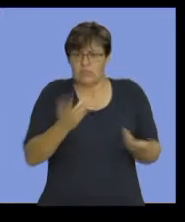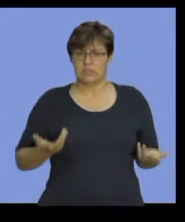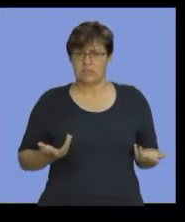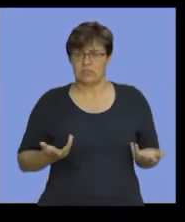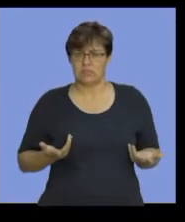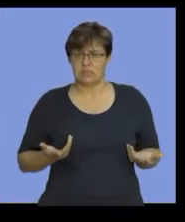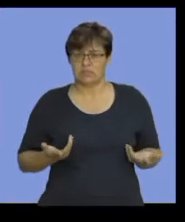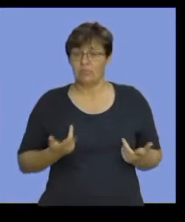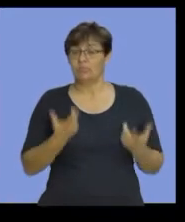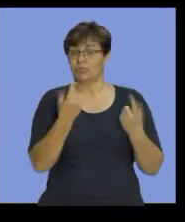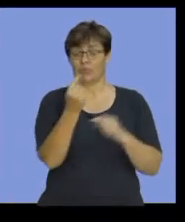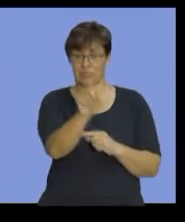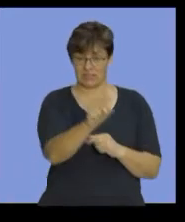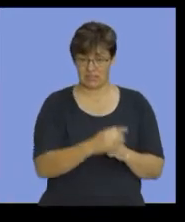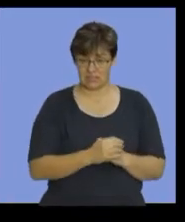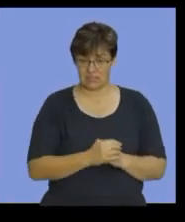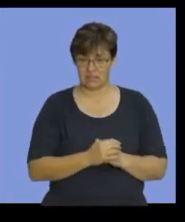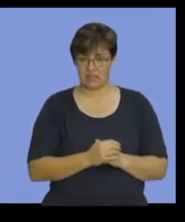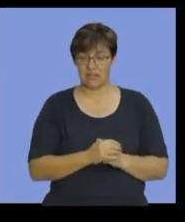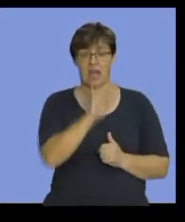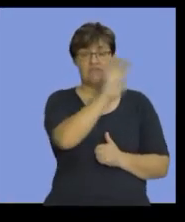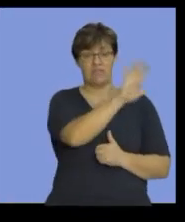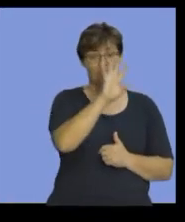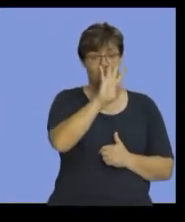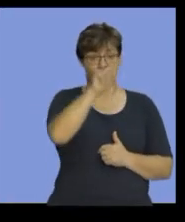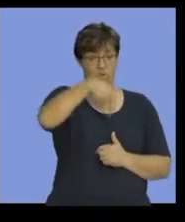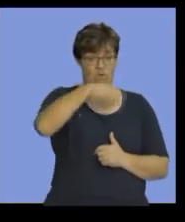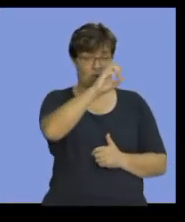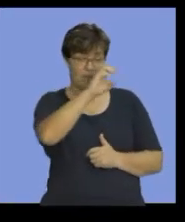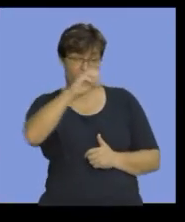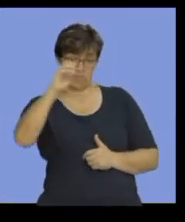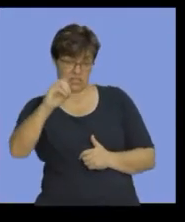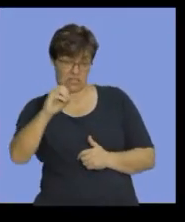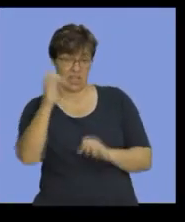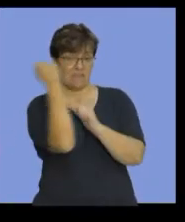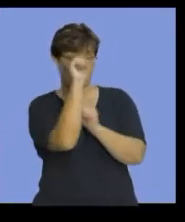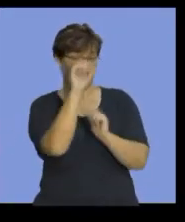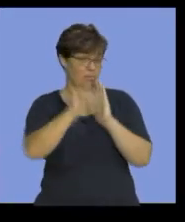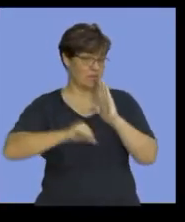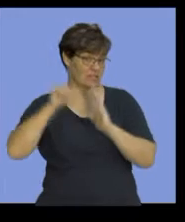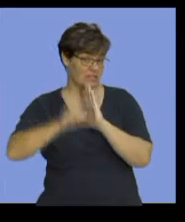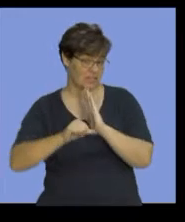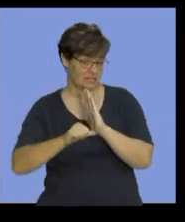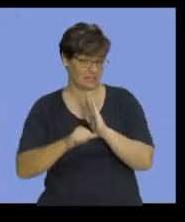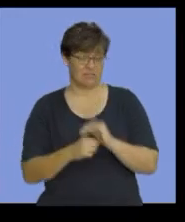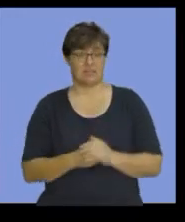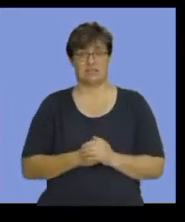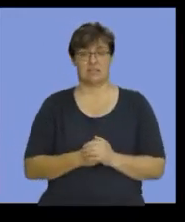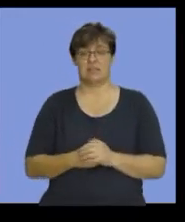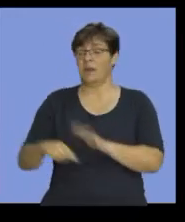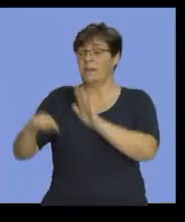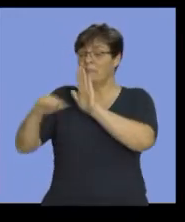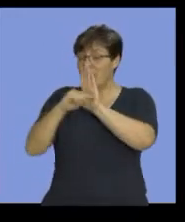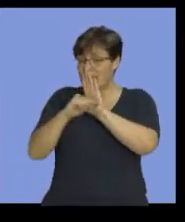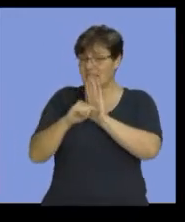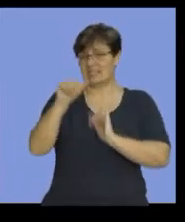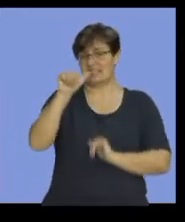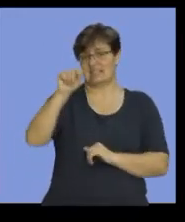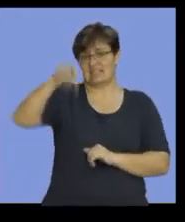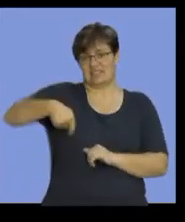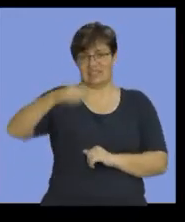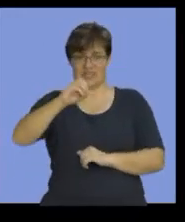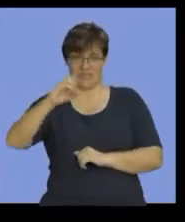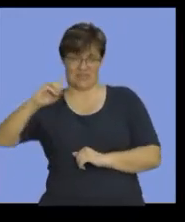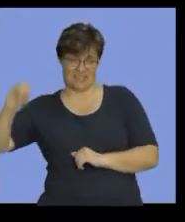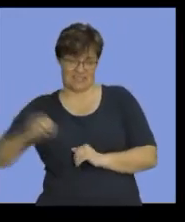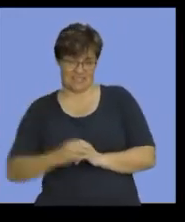What would I do here? We go to the 54,000, which is my factory maintenance, minus the 6,000 rand,